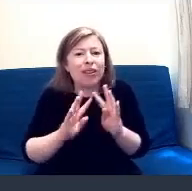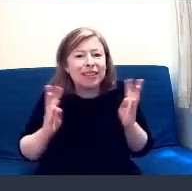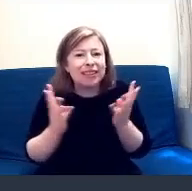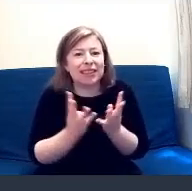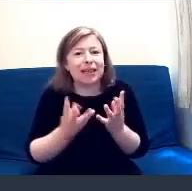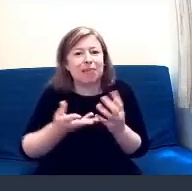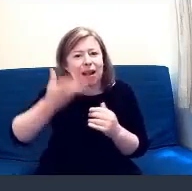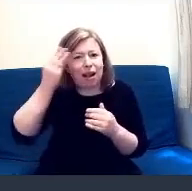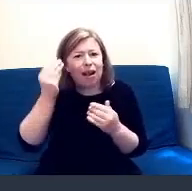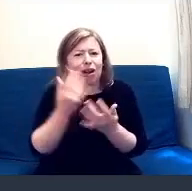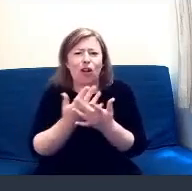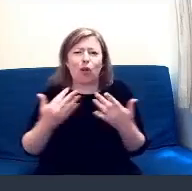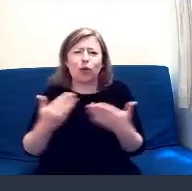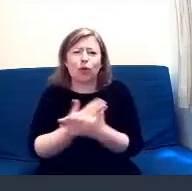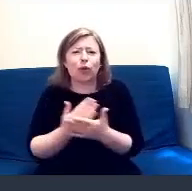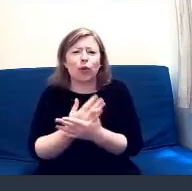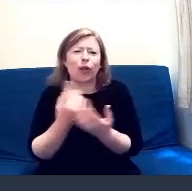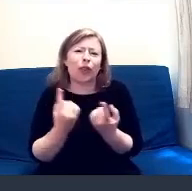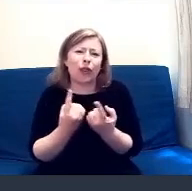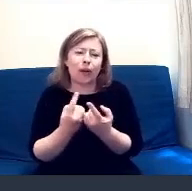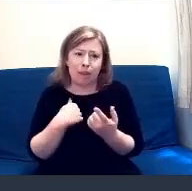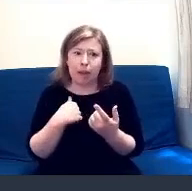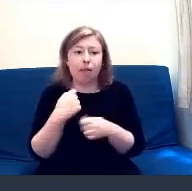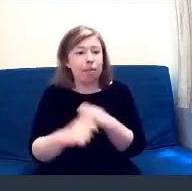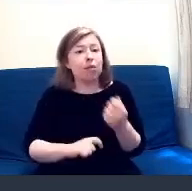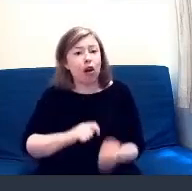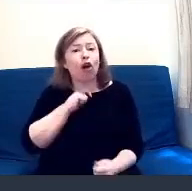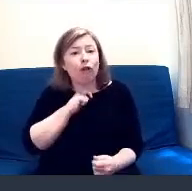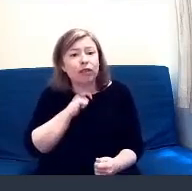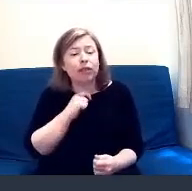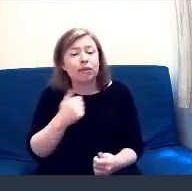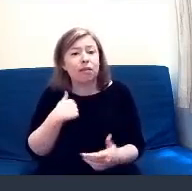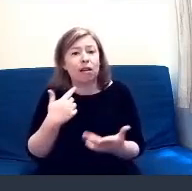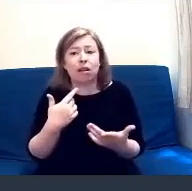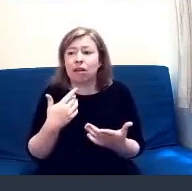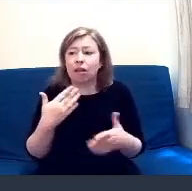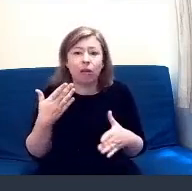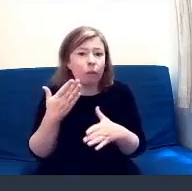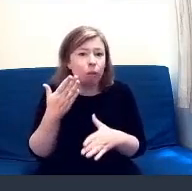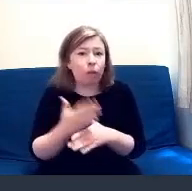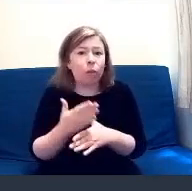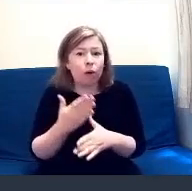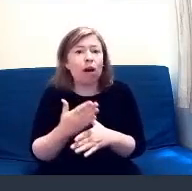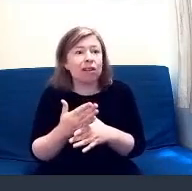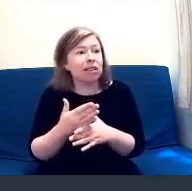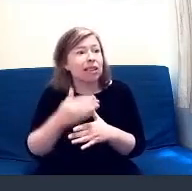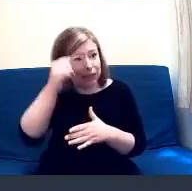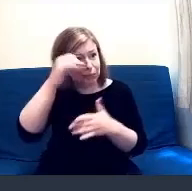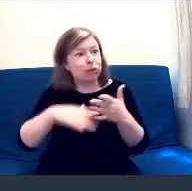new things, and it's gave me more confidence in my work, my work sort of experience now.